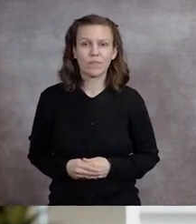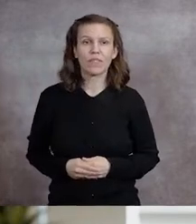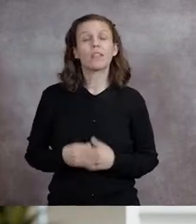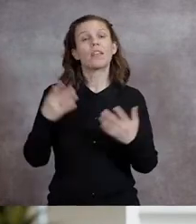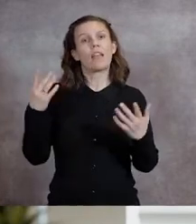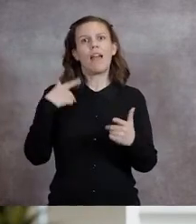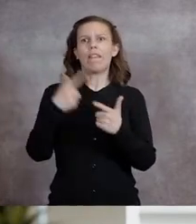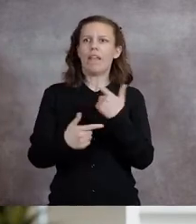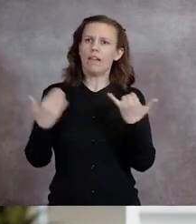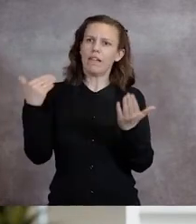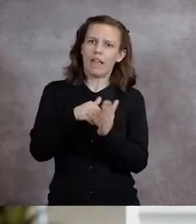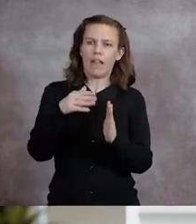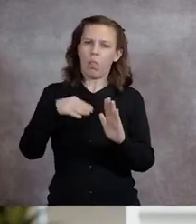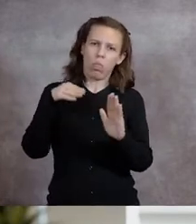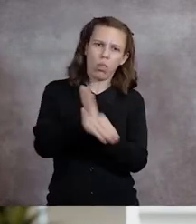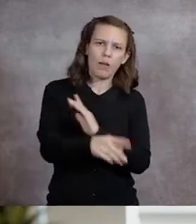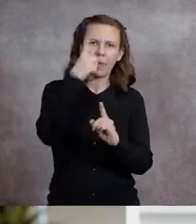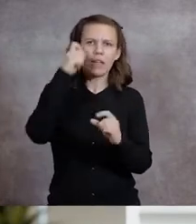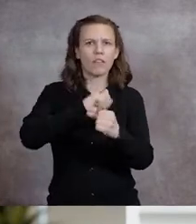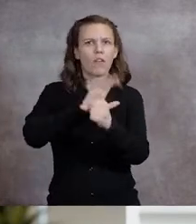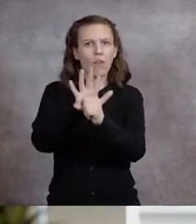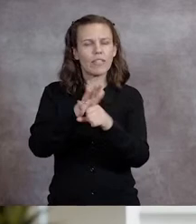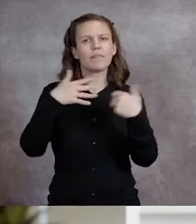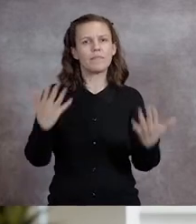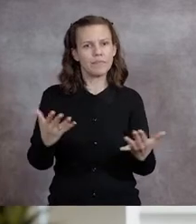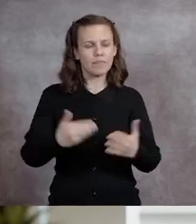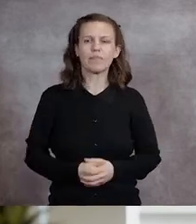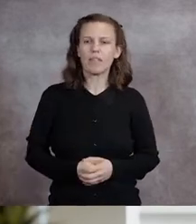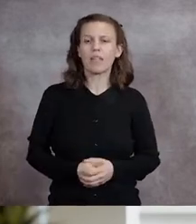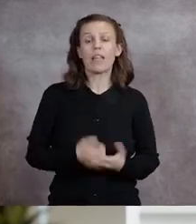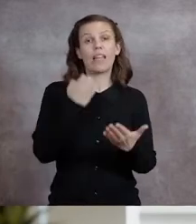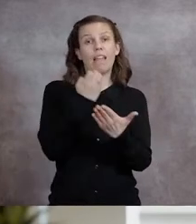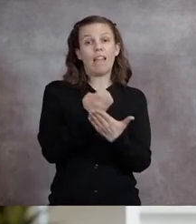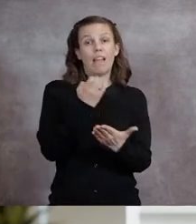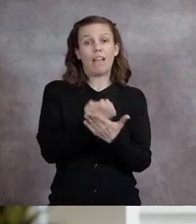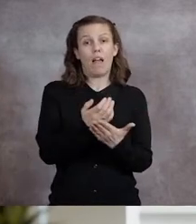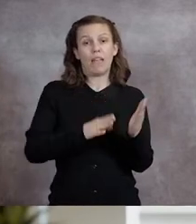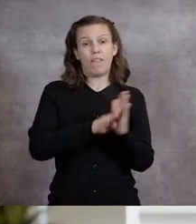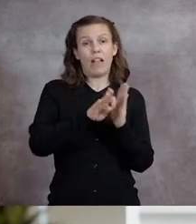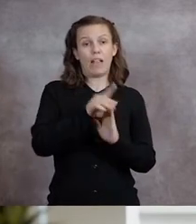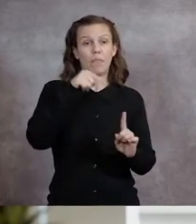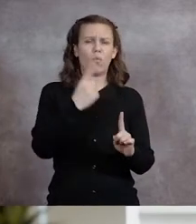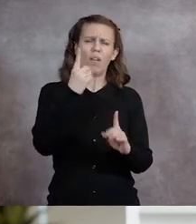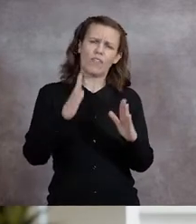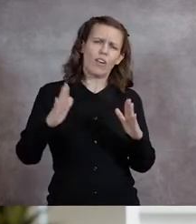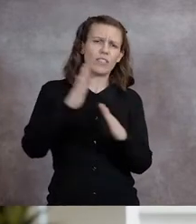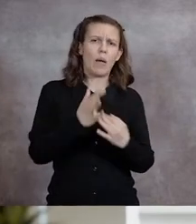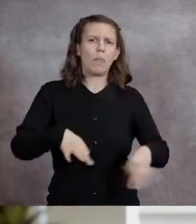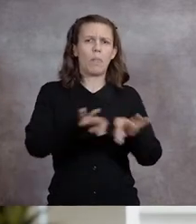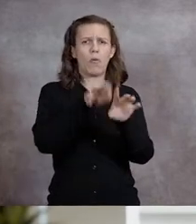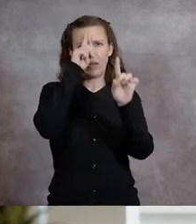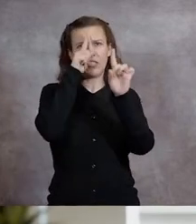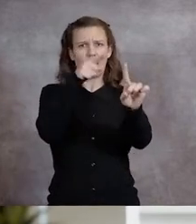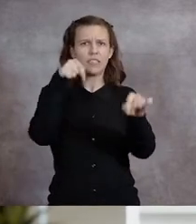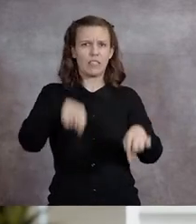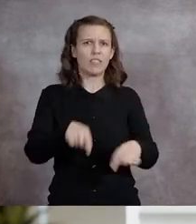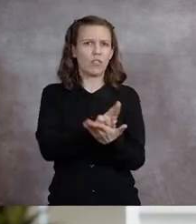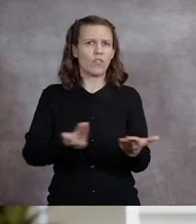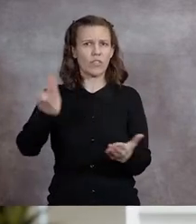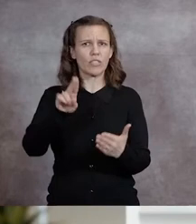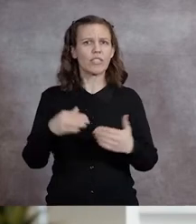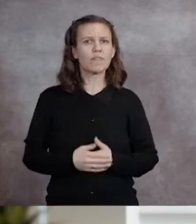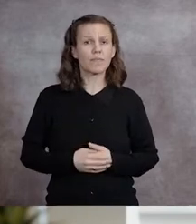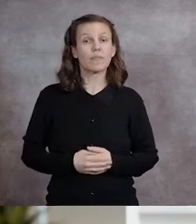before being knocked down again by COVID. Economic development has always been one of our most important objectives as a